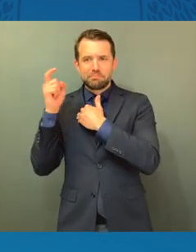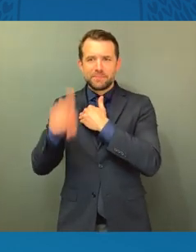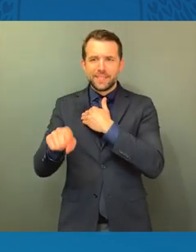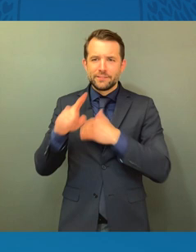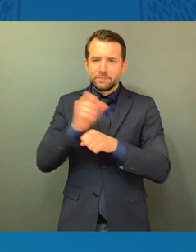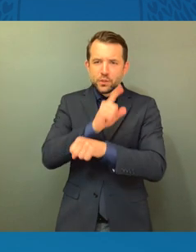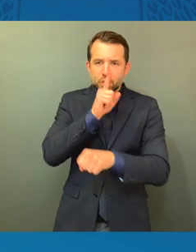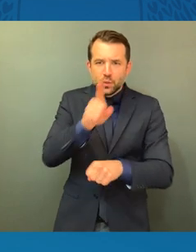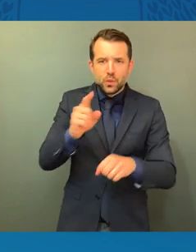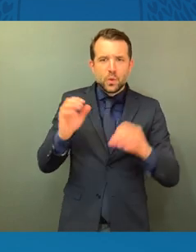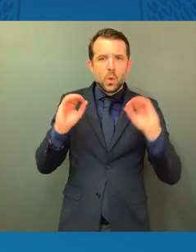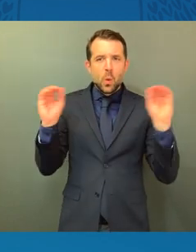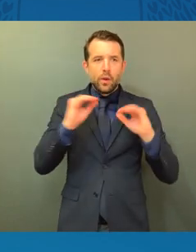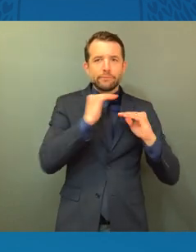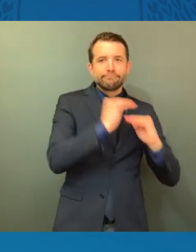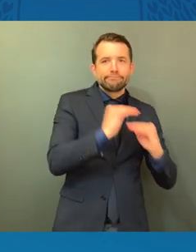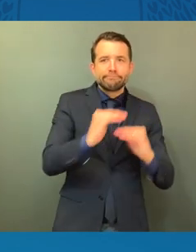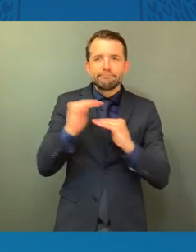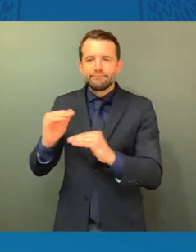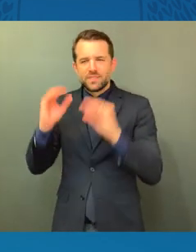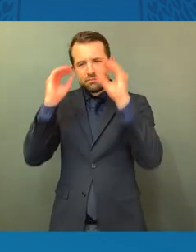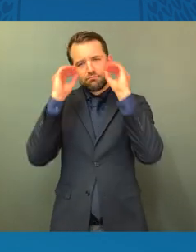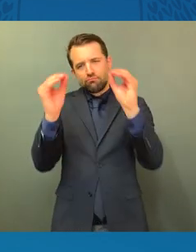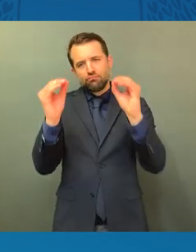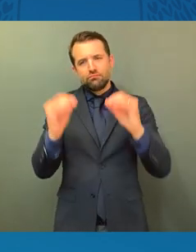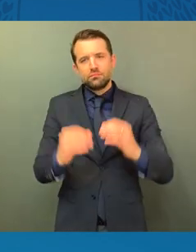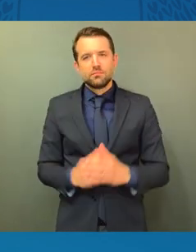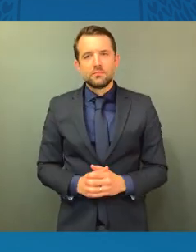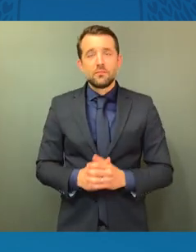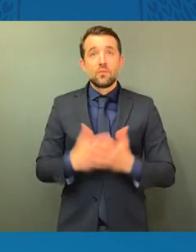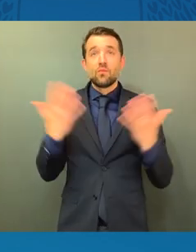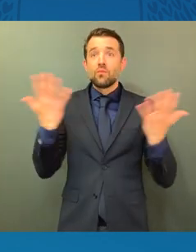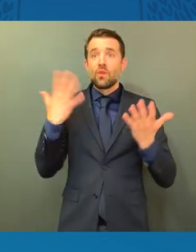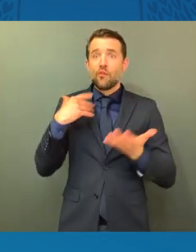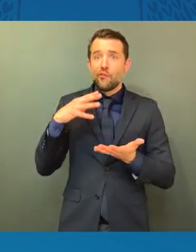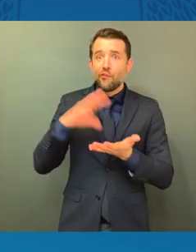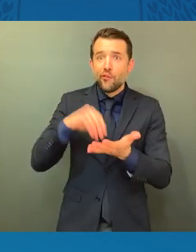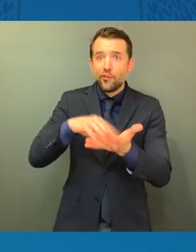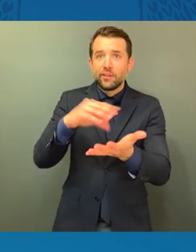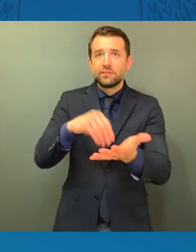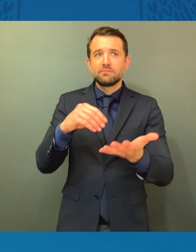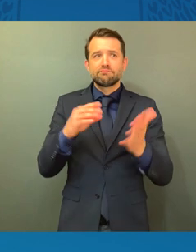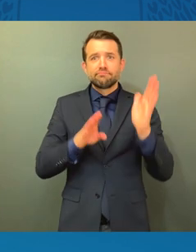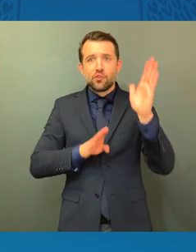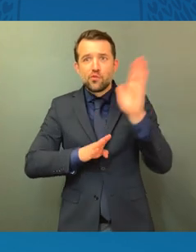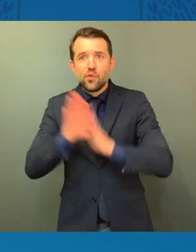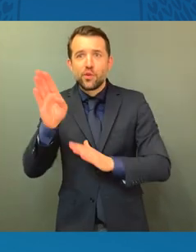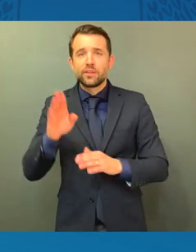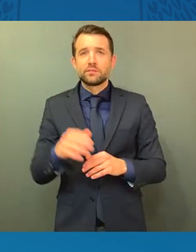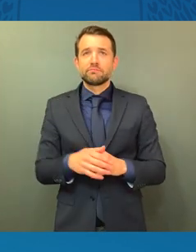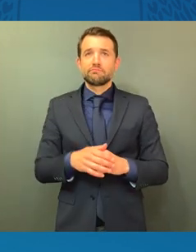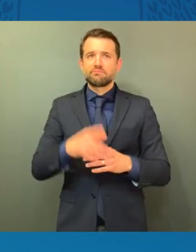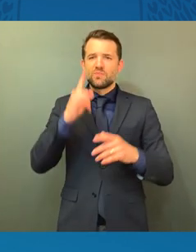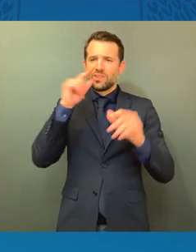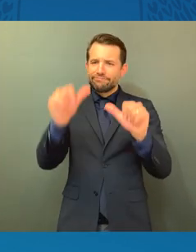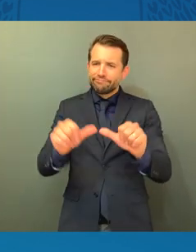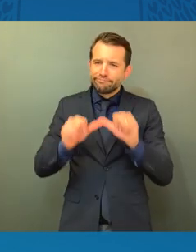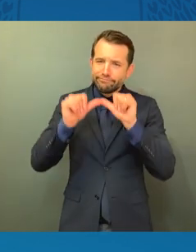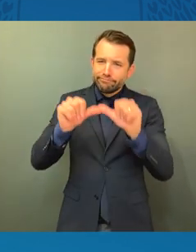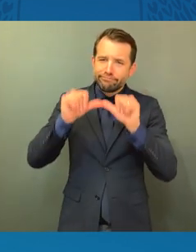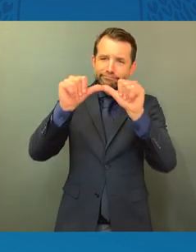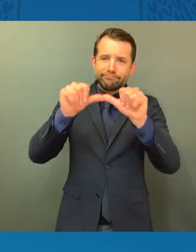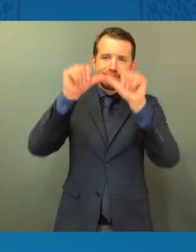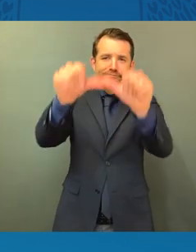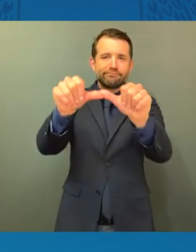to learn, to grow, and to thrive. So, today, our administration is releasing